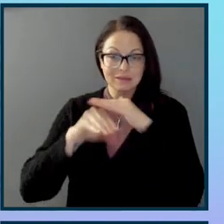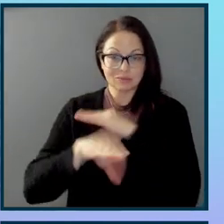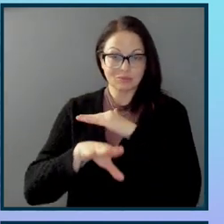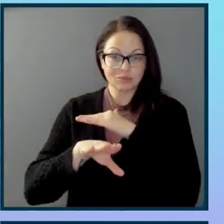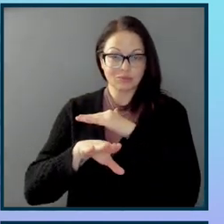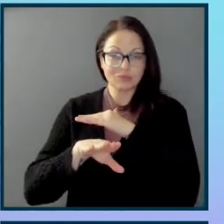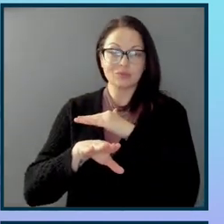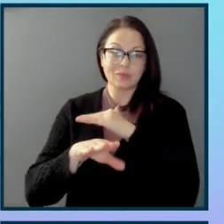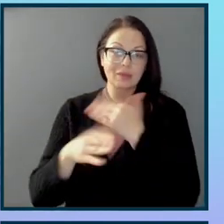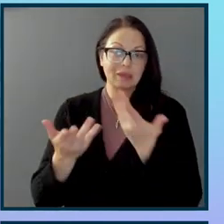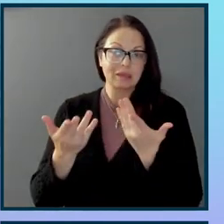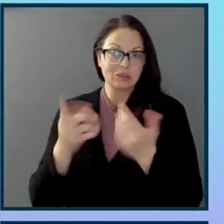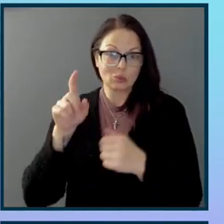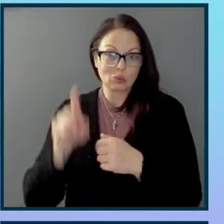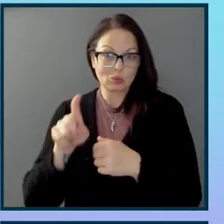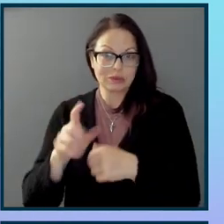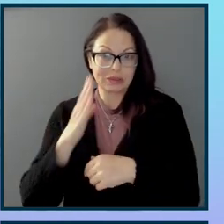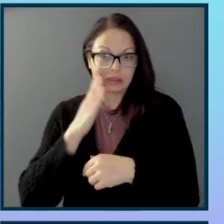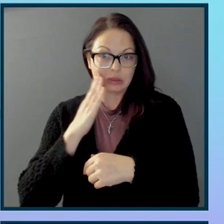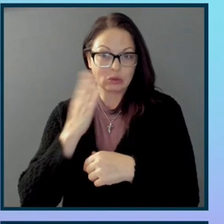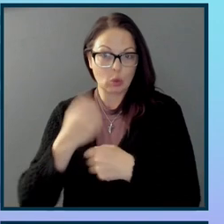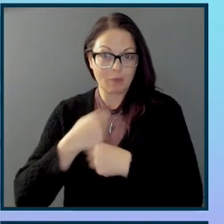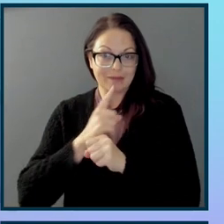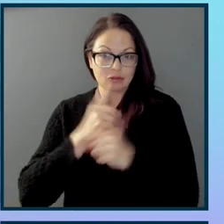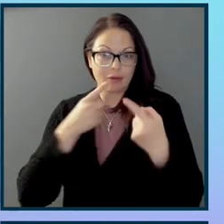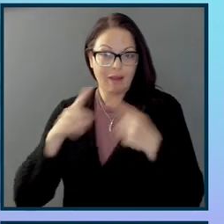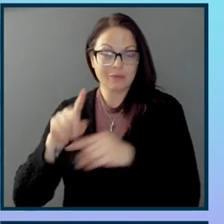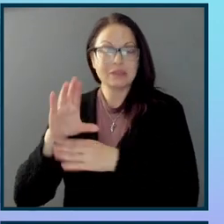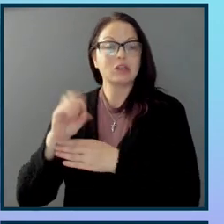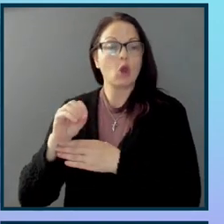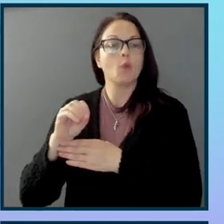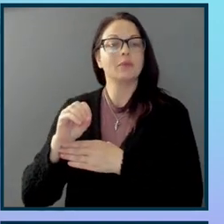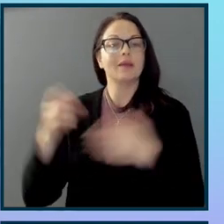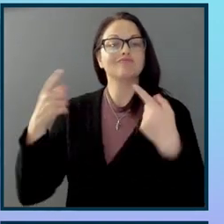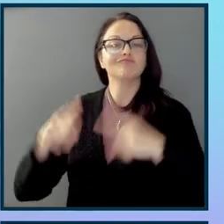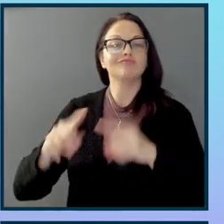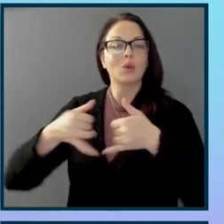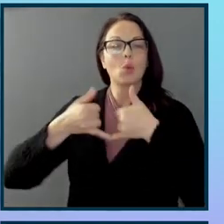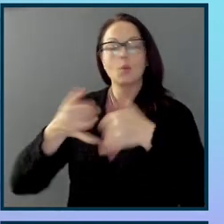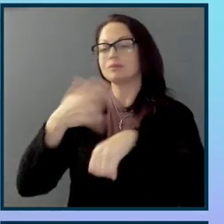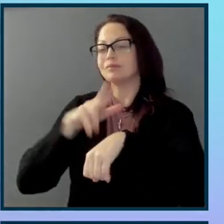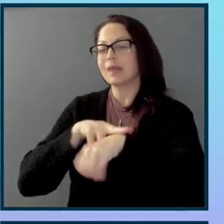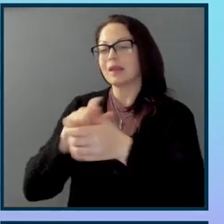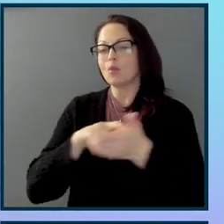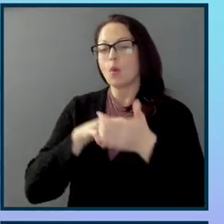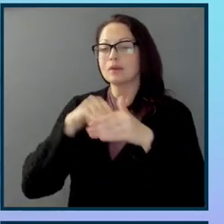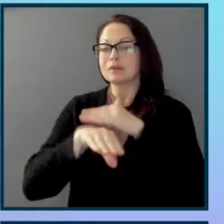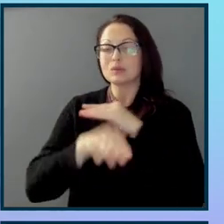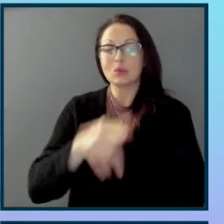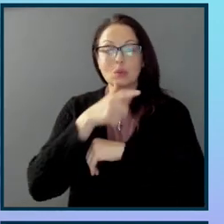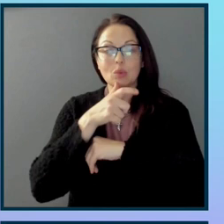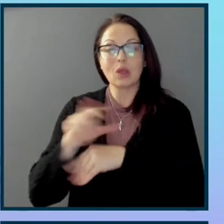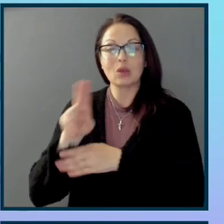gumption to make that happen. And the company that made that happen, the award for native mobile accessibility goes to